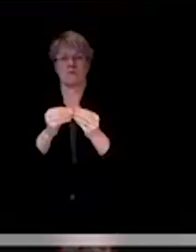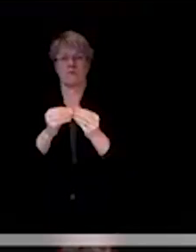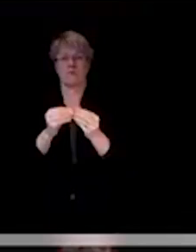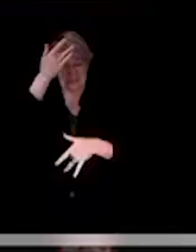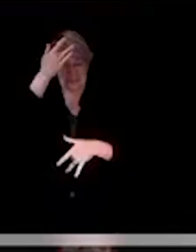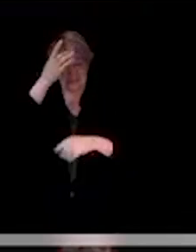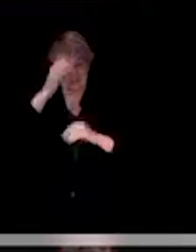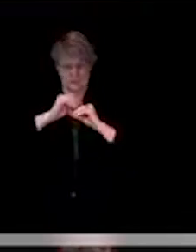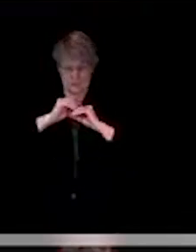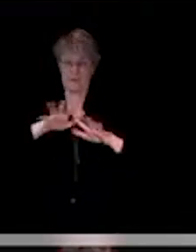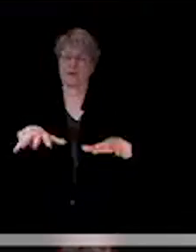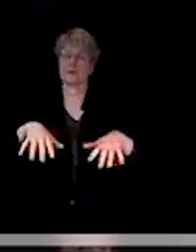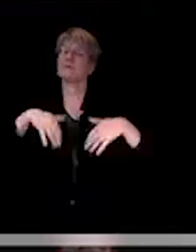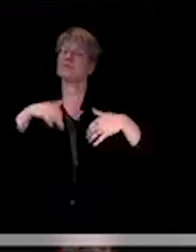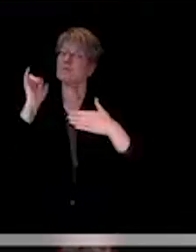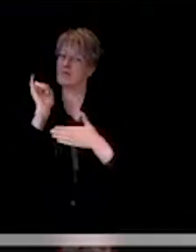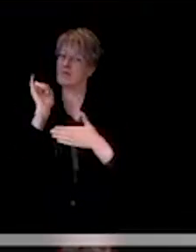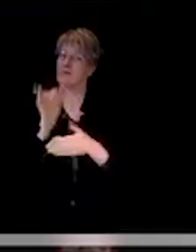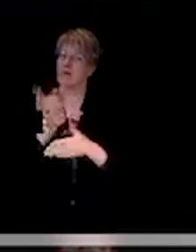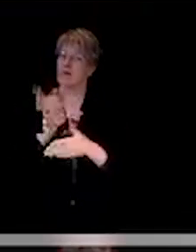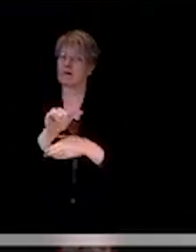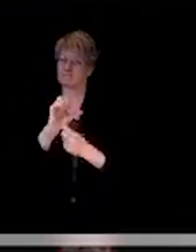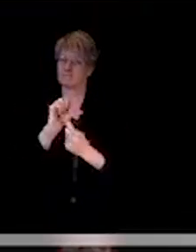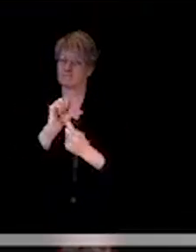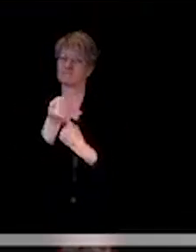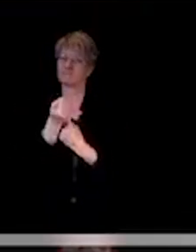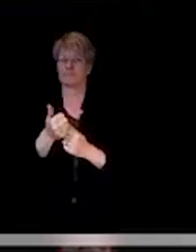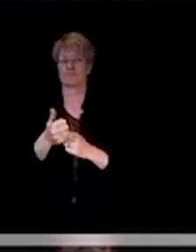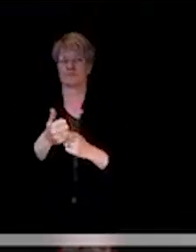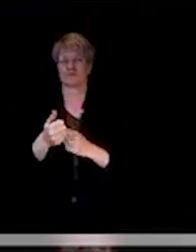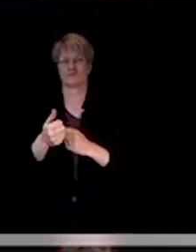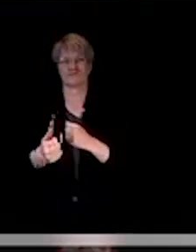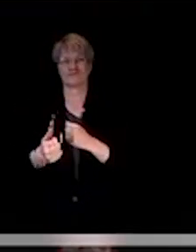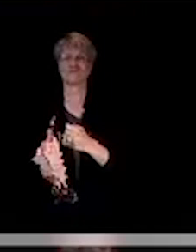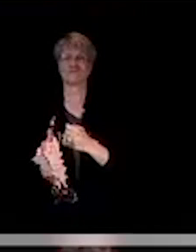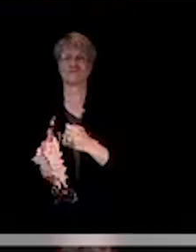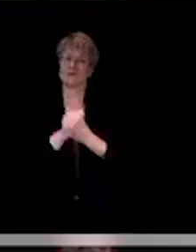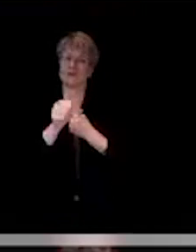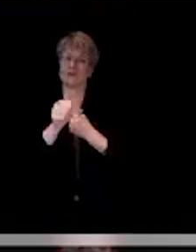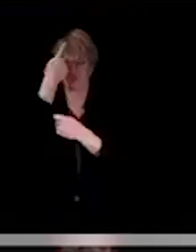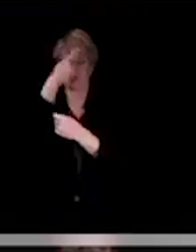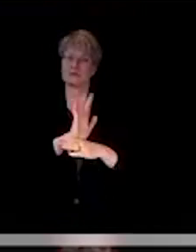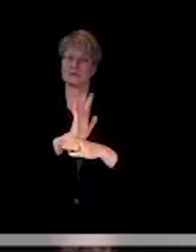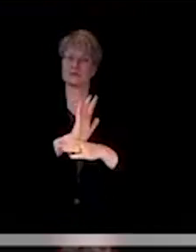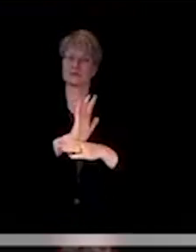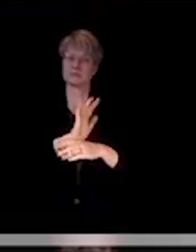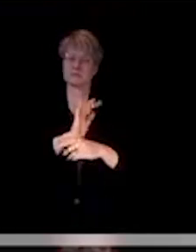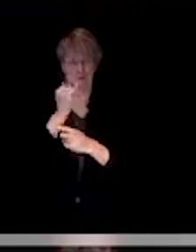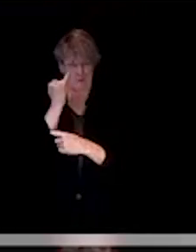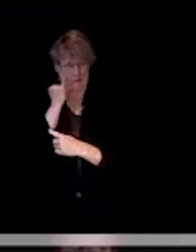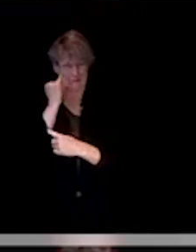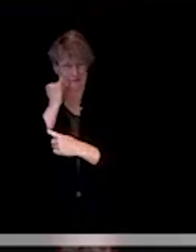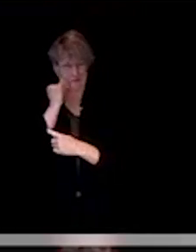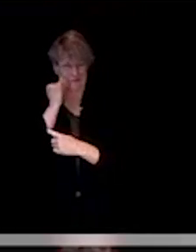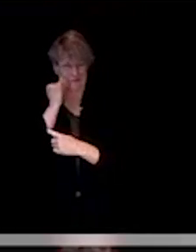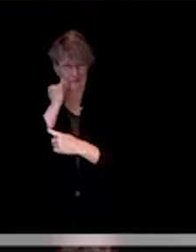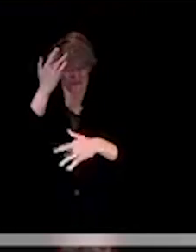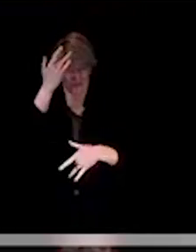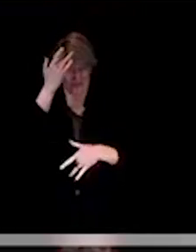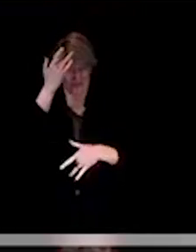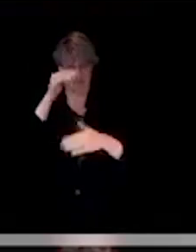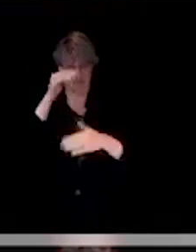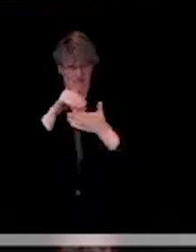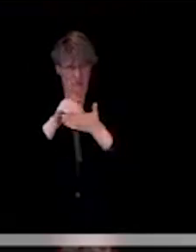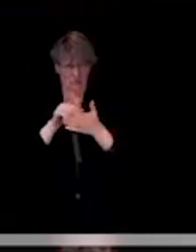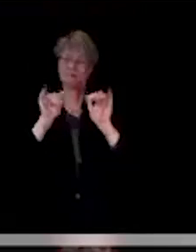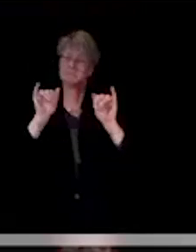we have several core messages, I think. One is stay home if you're sick, stay home if you're vulnerable. If you're going